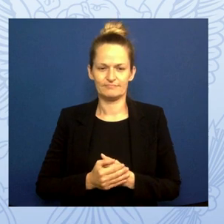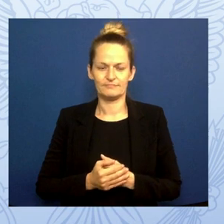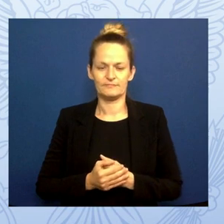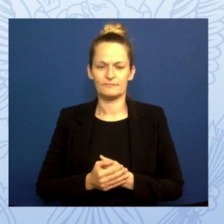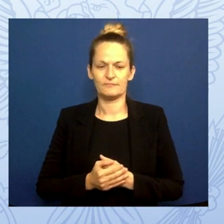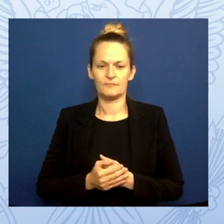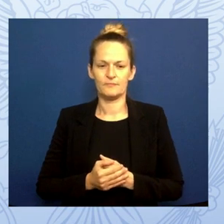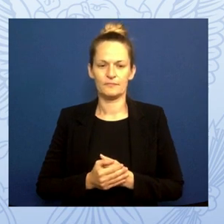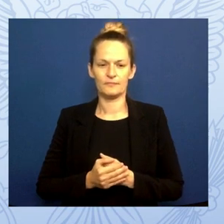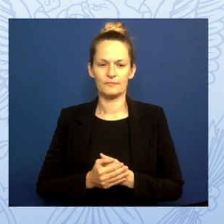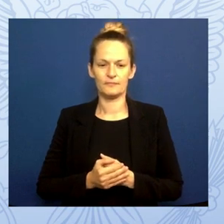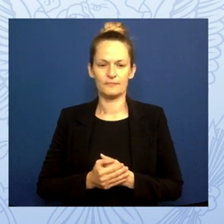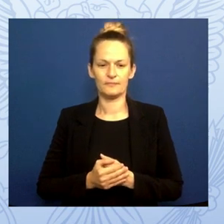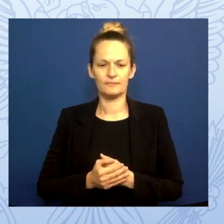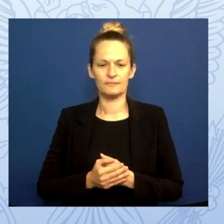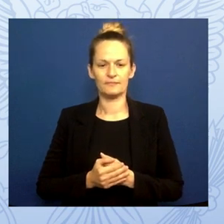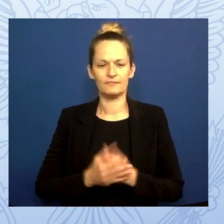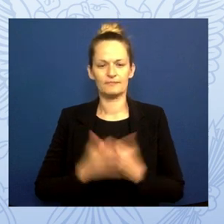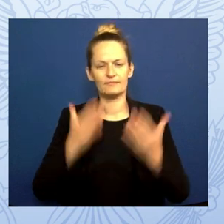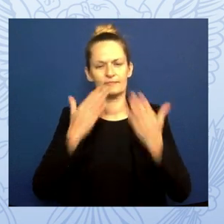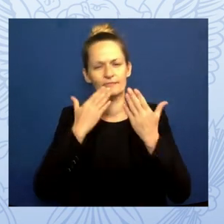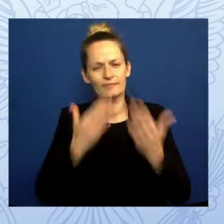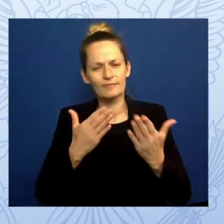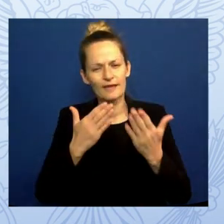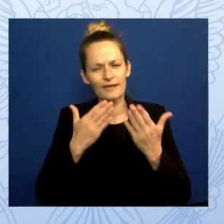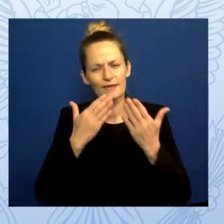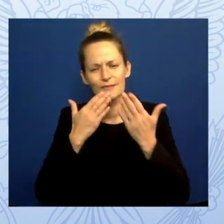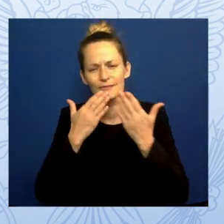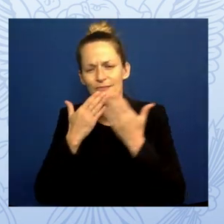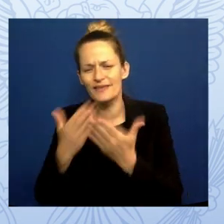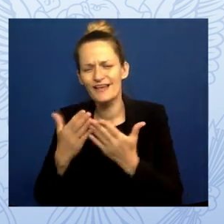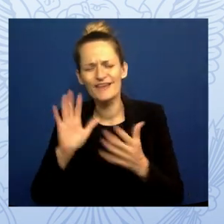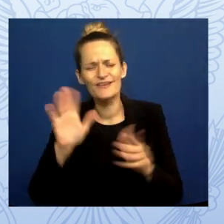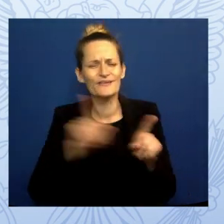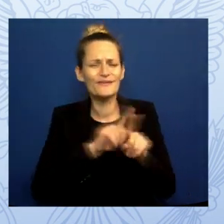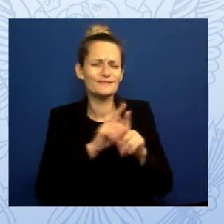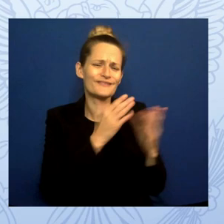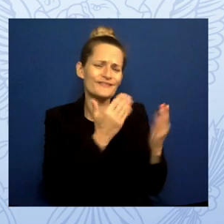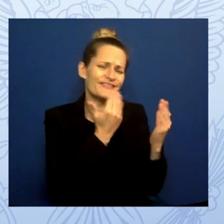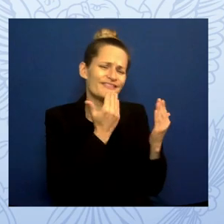Thank you, and thank you on behalf of everyone who's in the film.